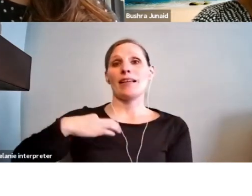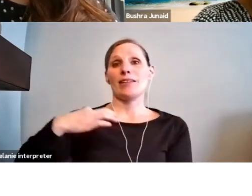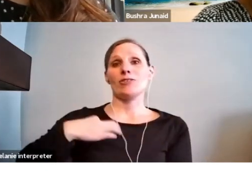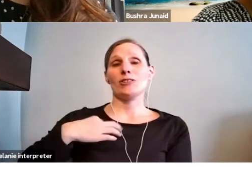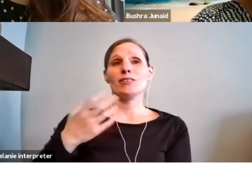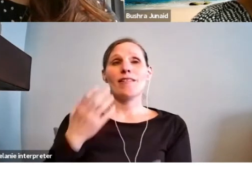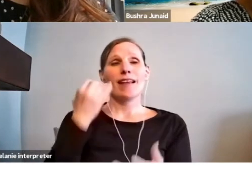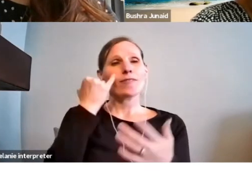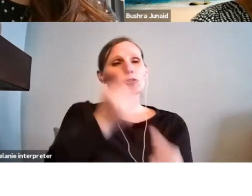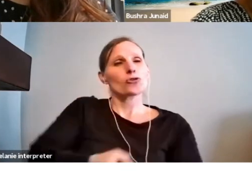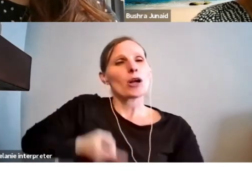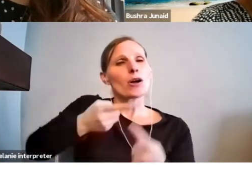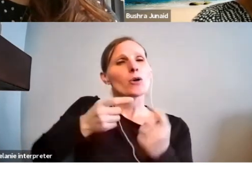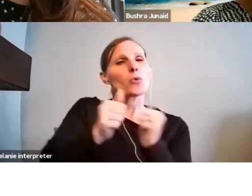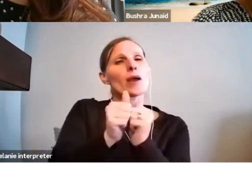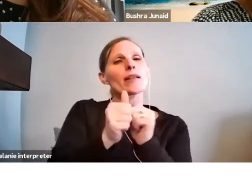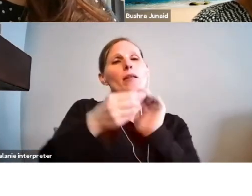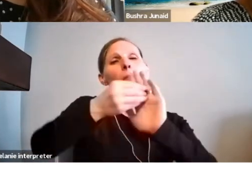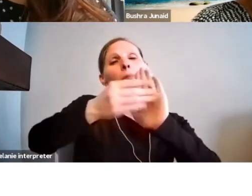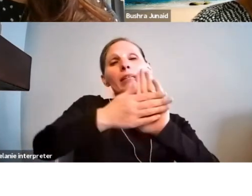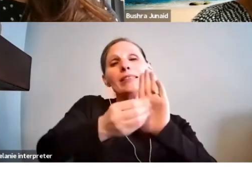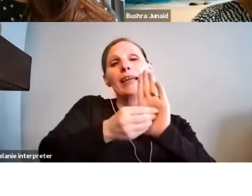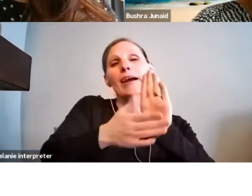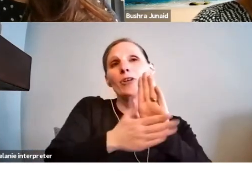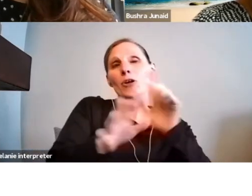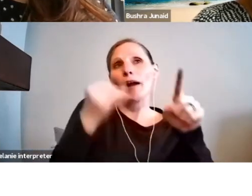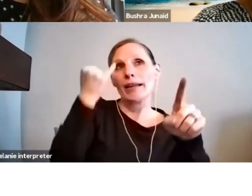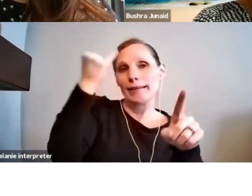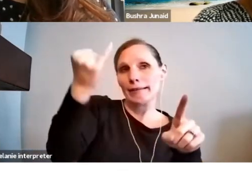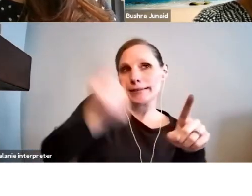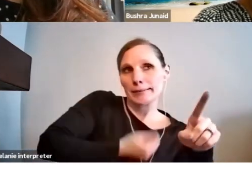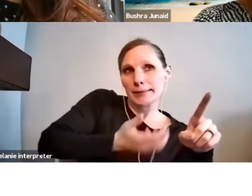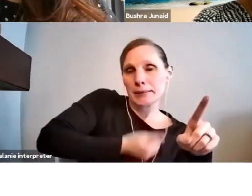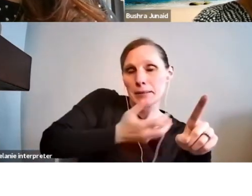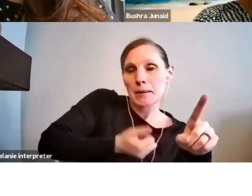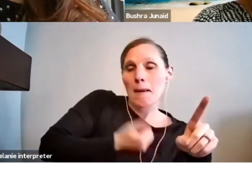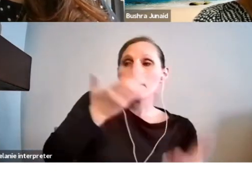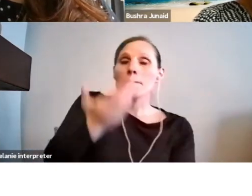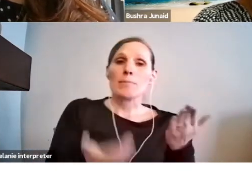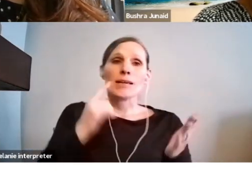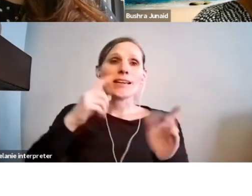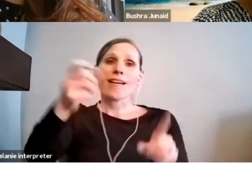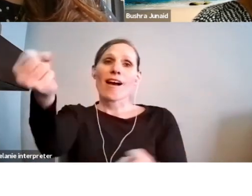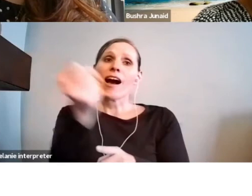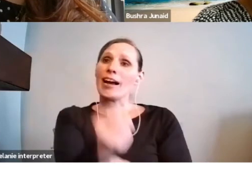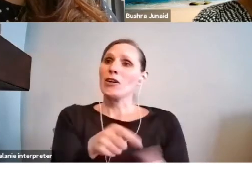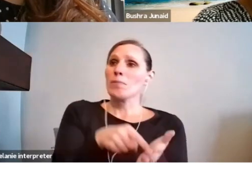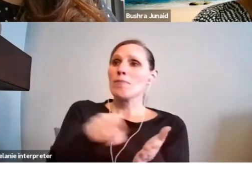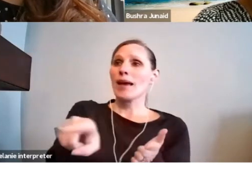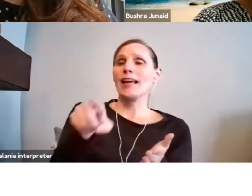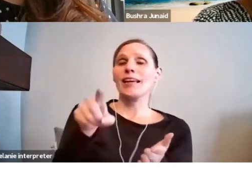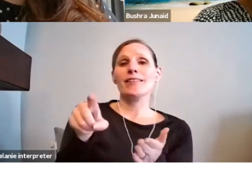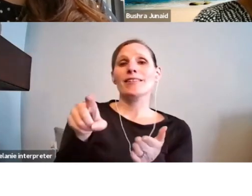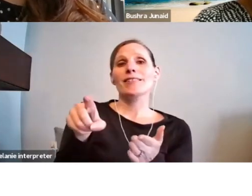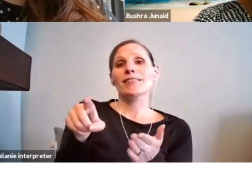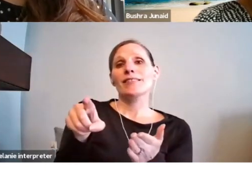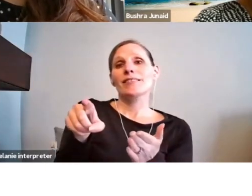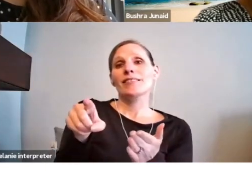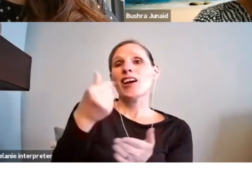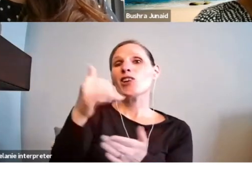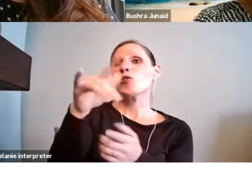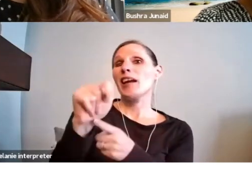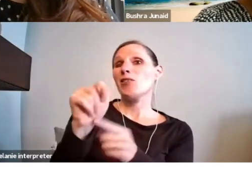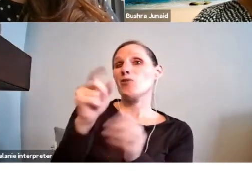ideas down, a grant writer may be helpful, but ultimately you're still competing against many, many excellent